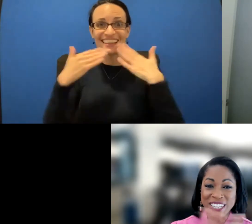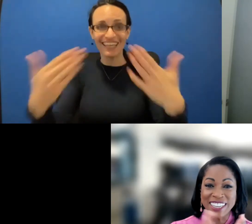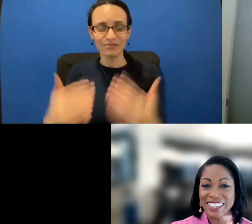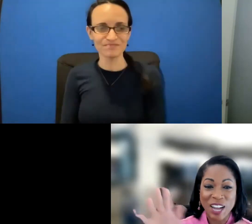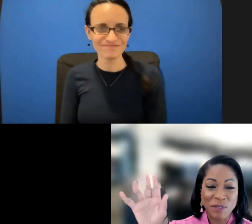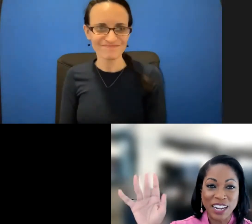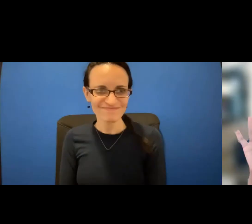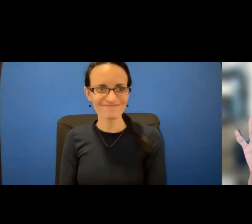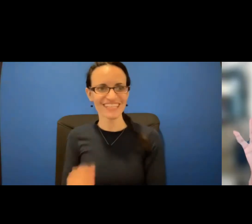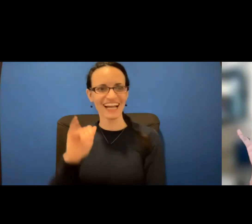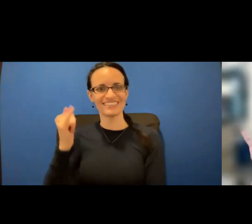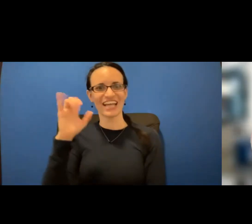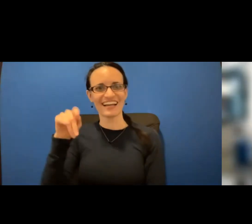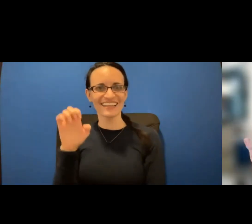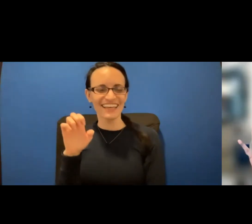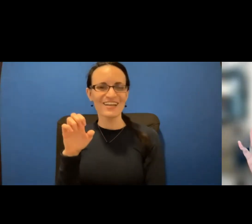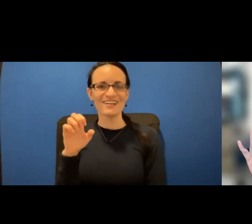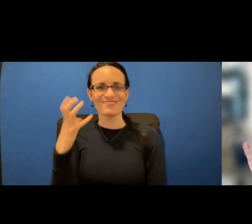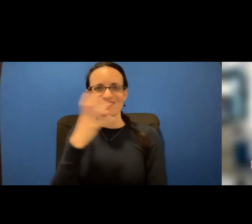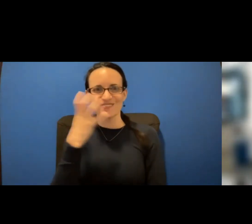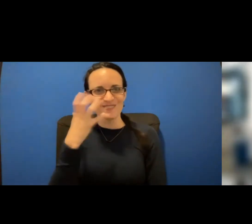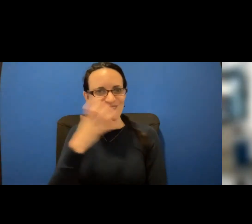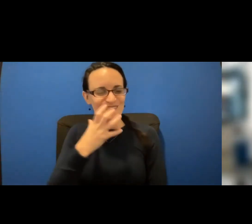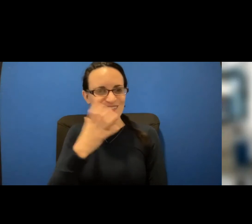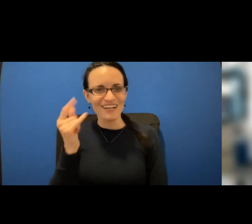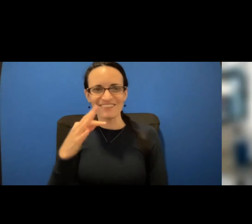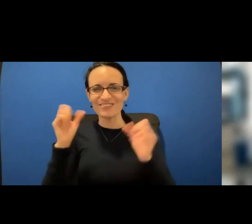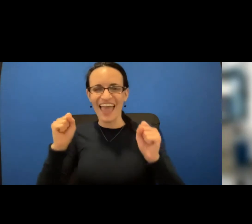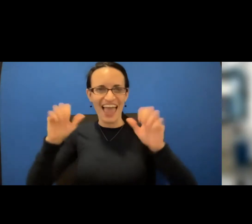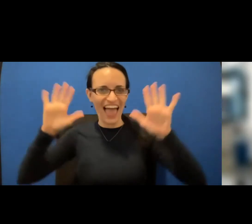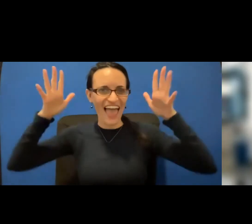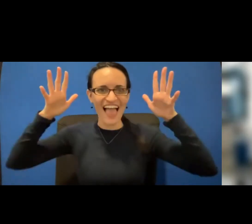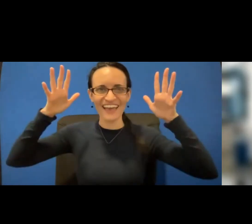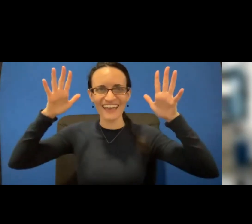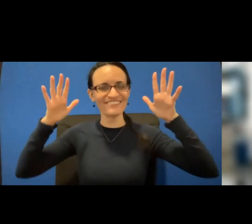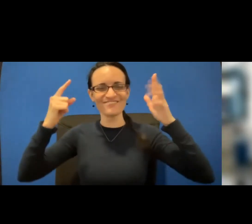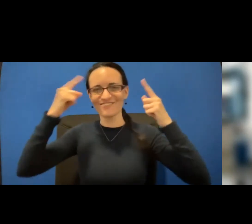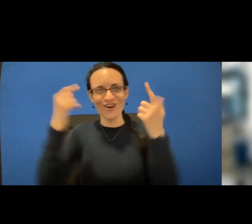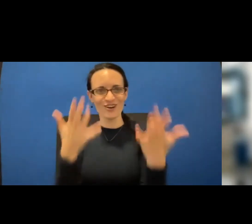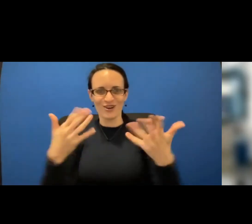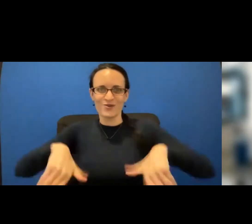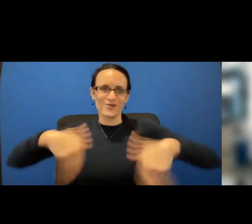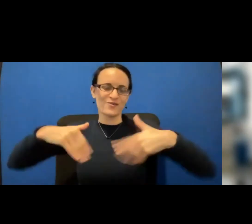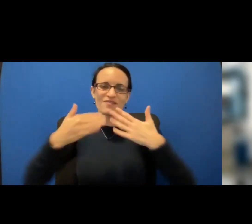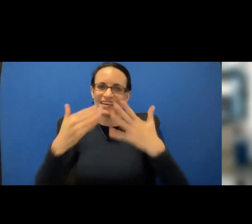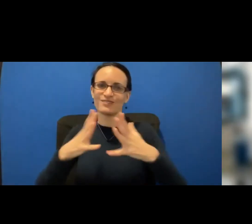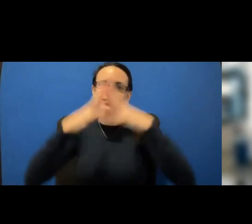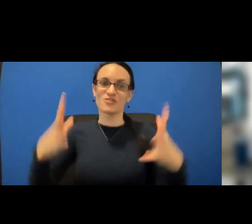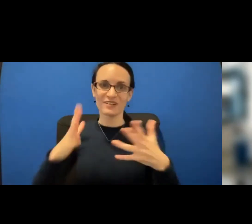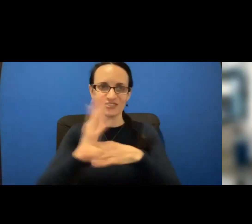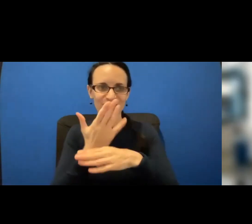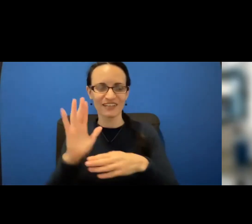Jacqueline, I mean, everybody, you know, if you can right now, give her the jazz hands. Thank you so much for sharing your story.